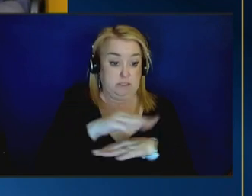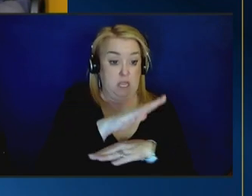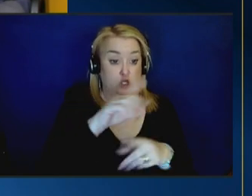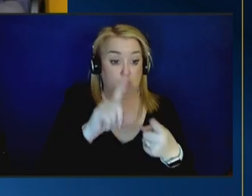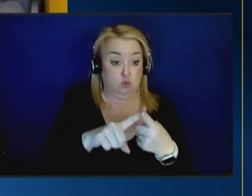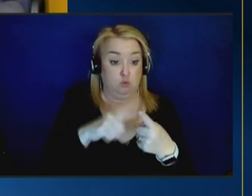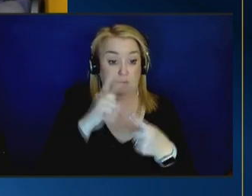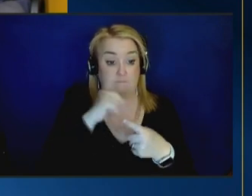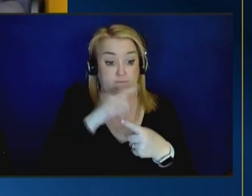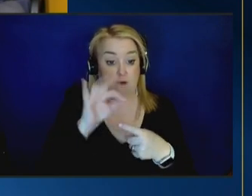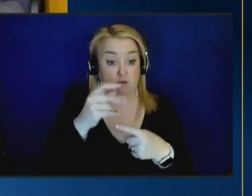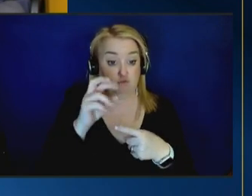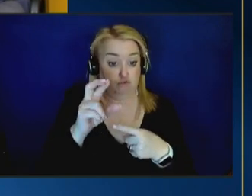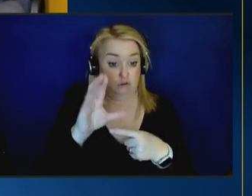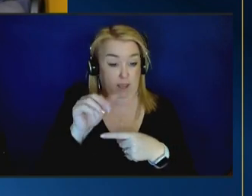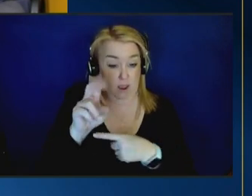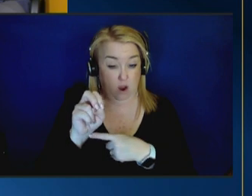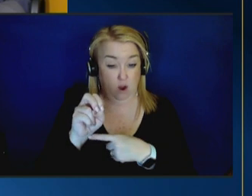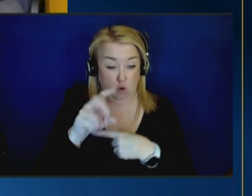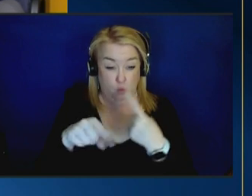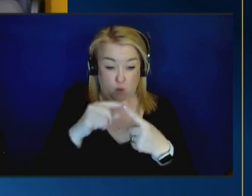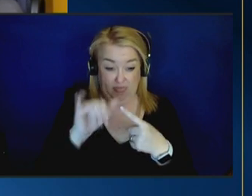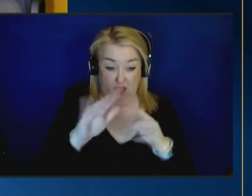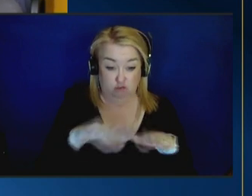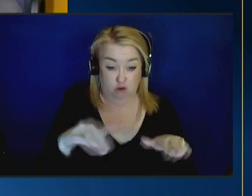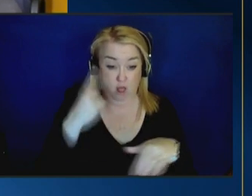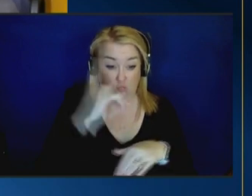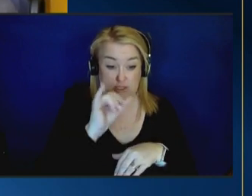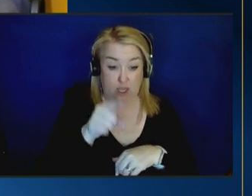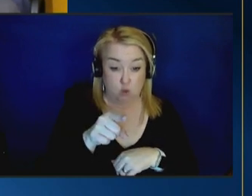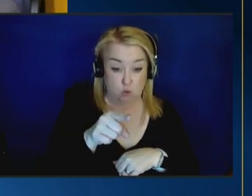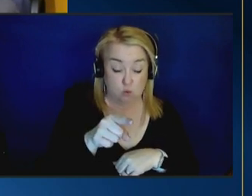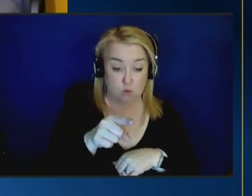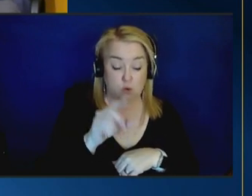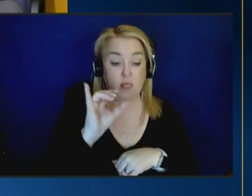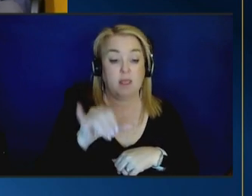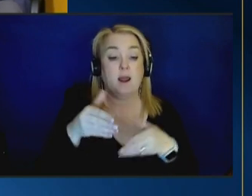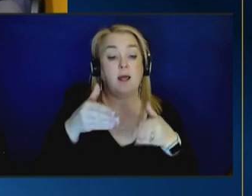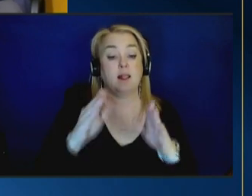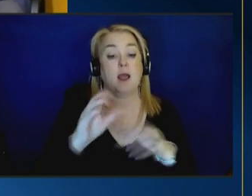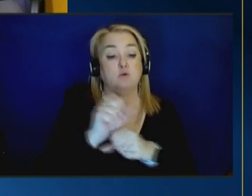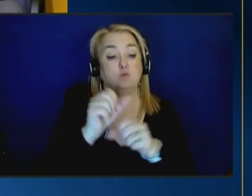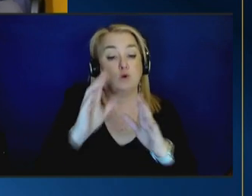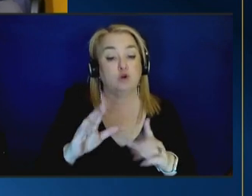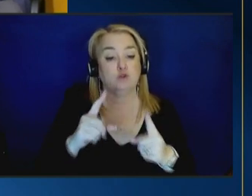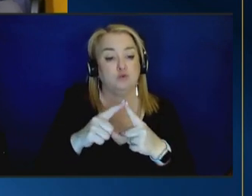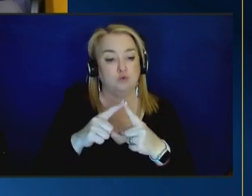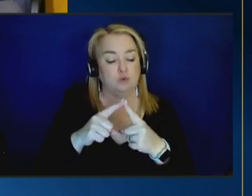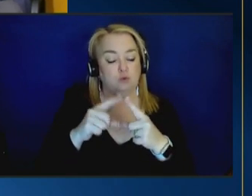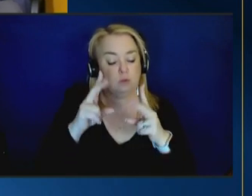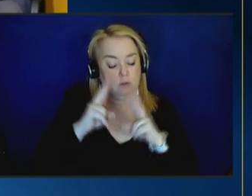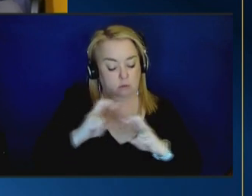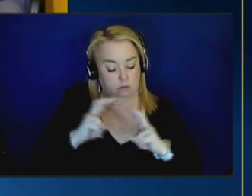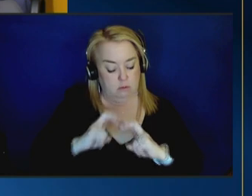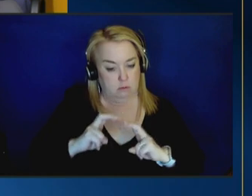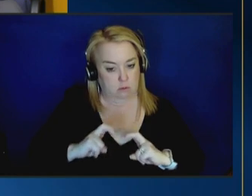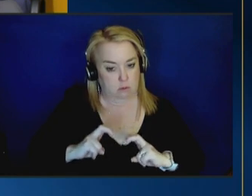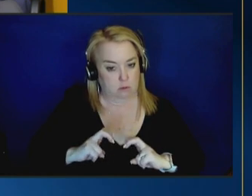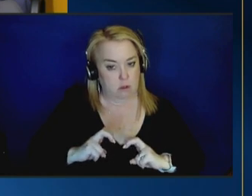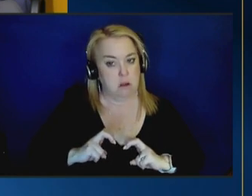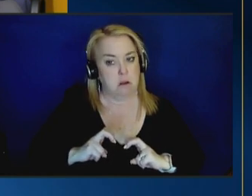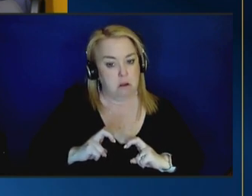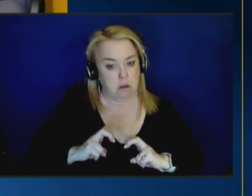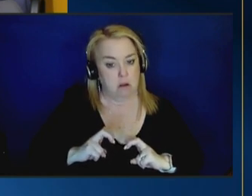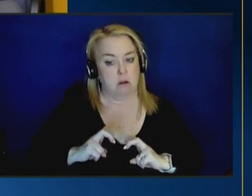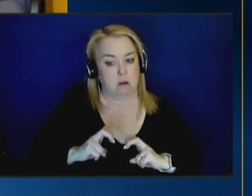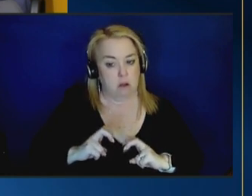and so it really begins to allow workers to have a self-reflection to think about wow is